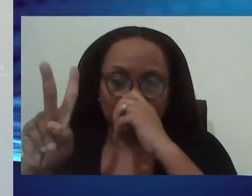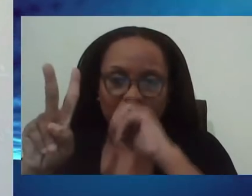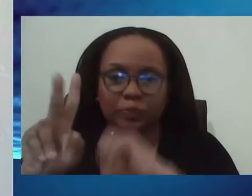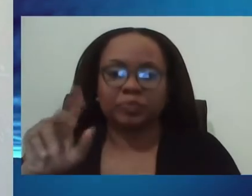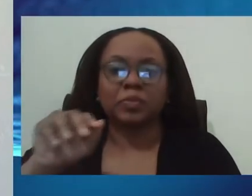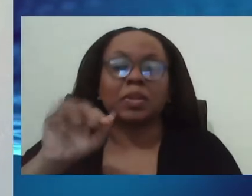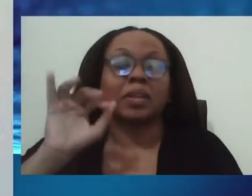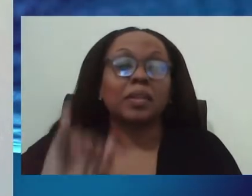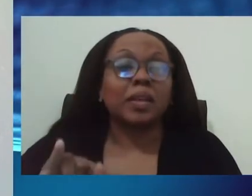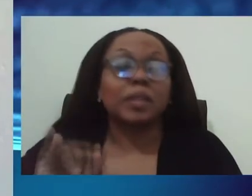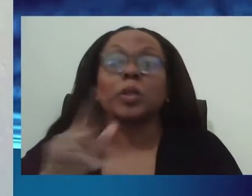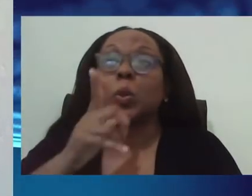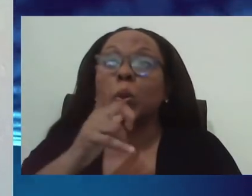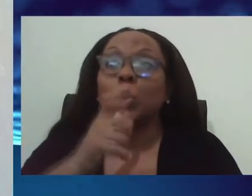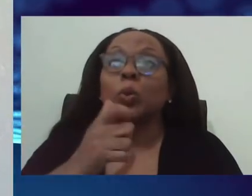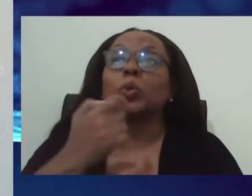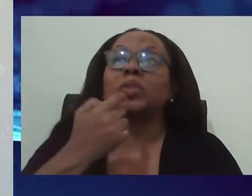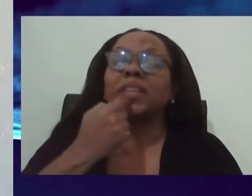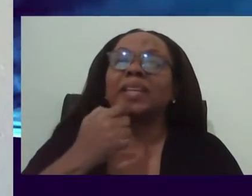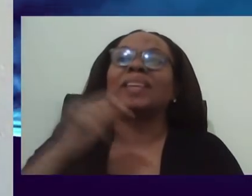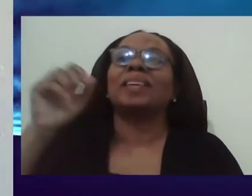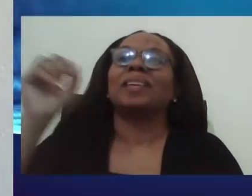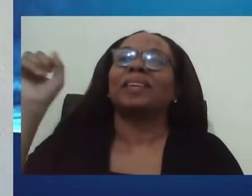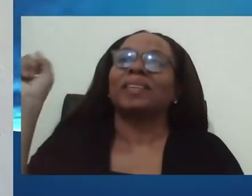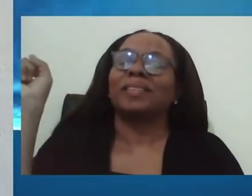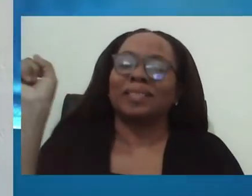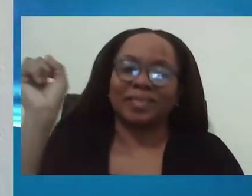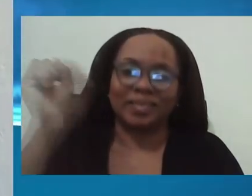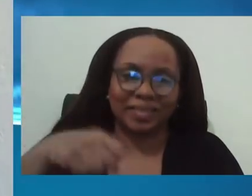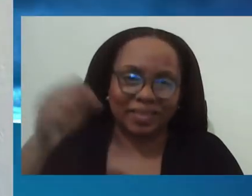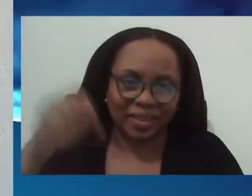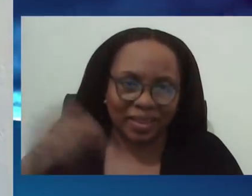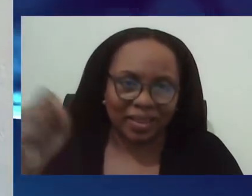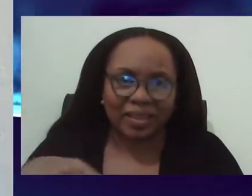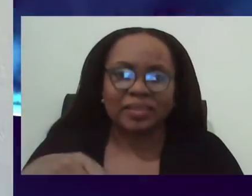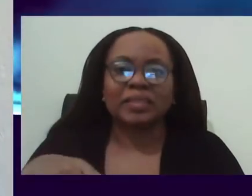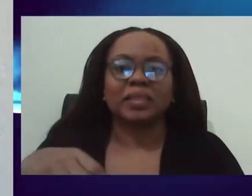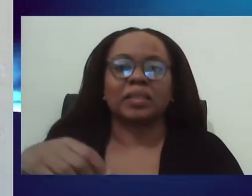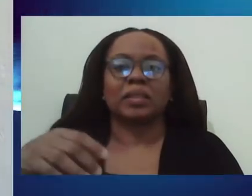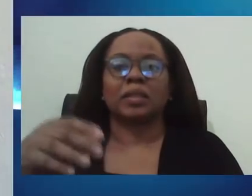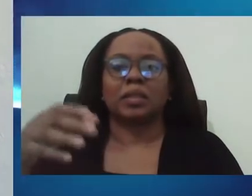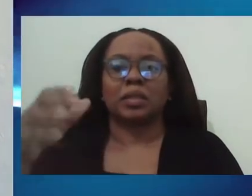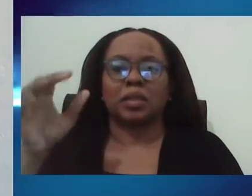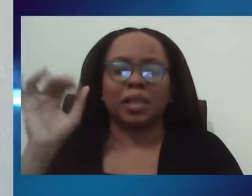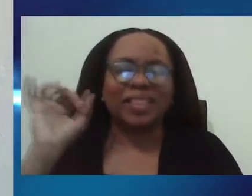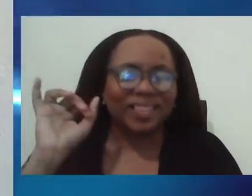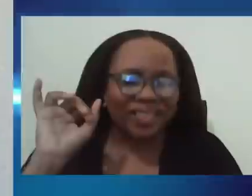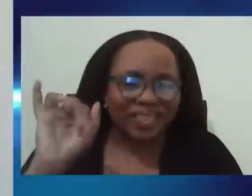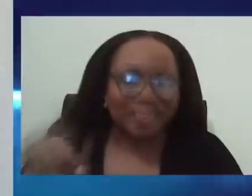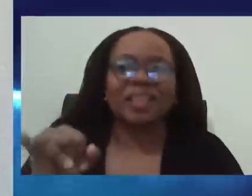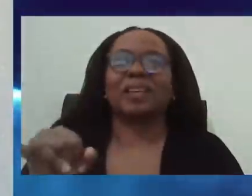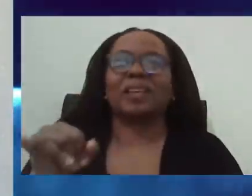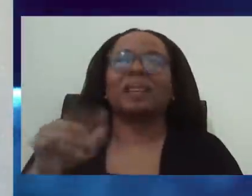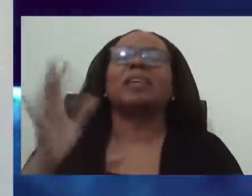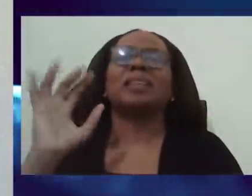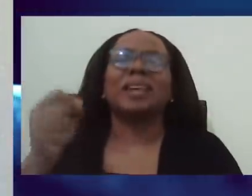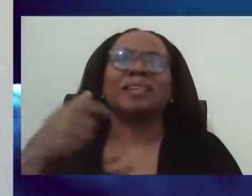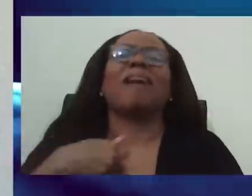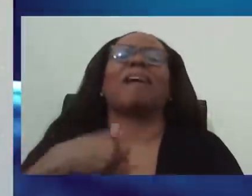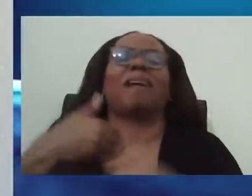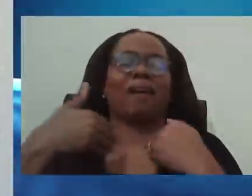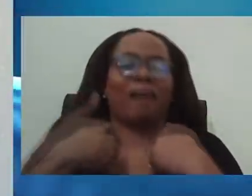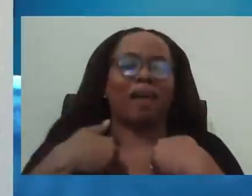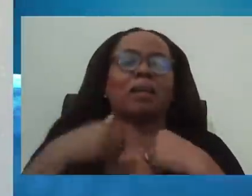reported cases. And we know that reported cases tend to be an underestimate of the